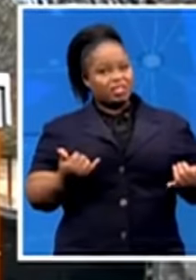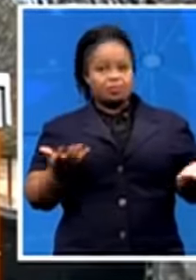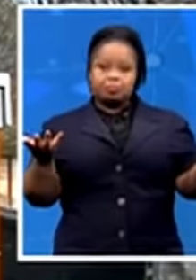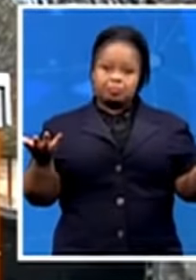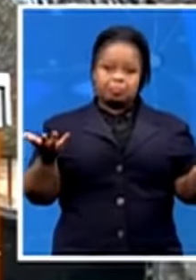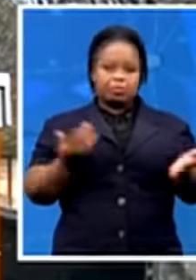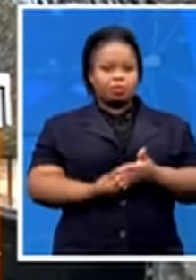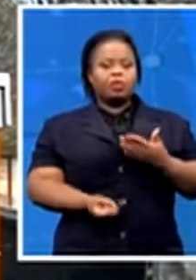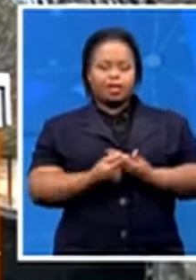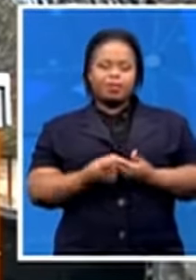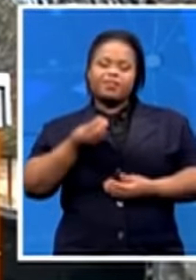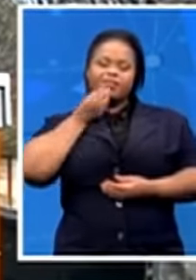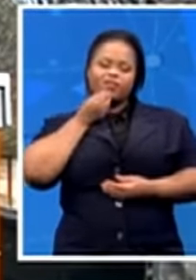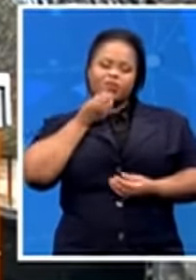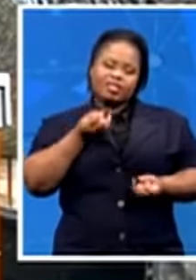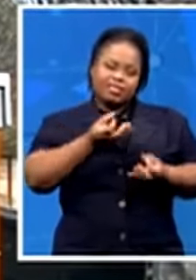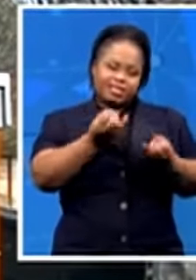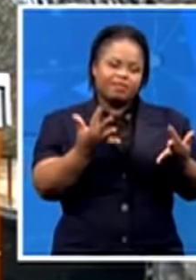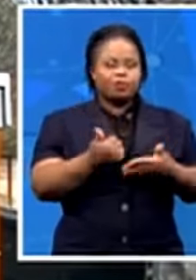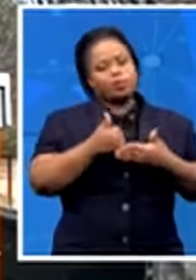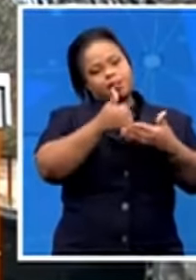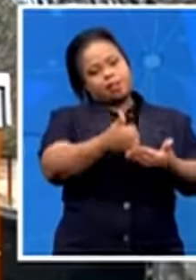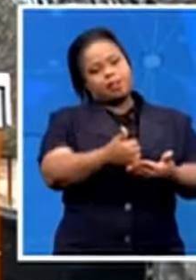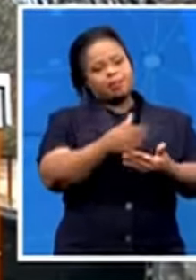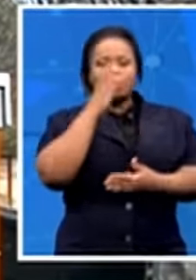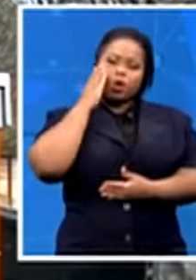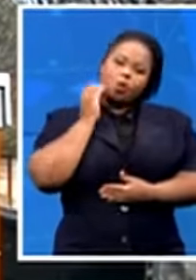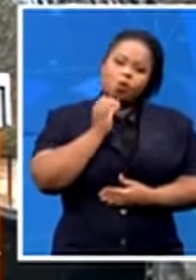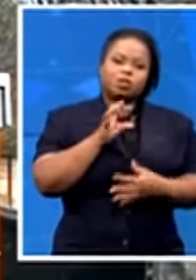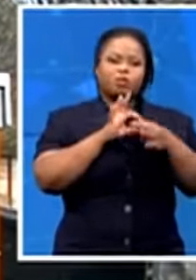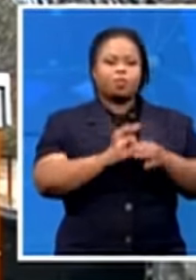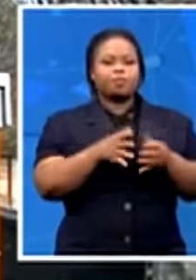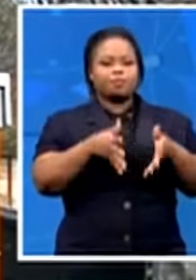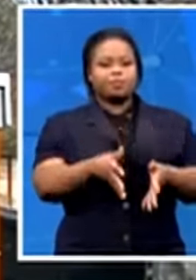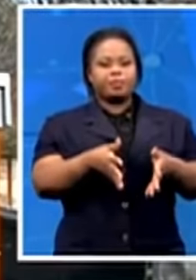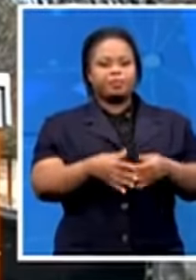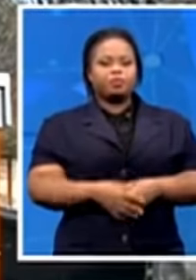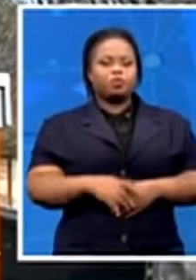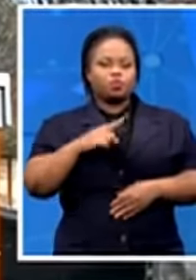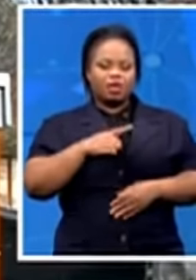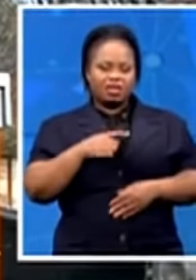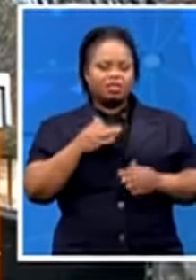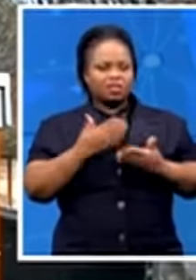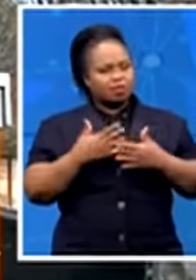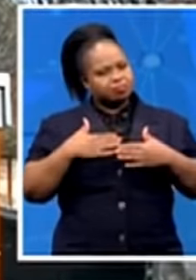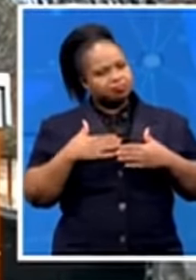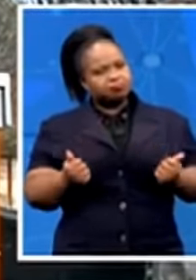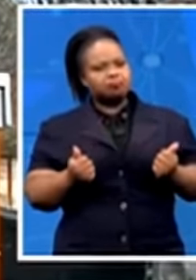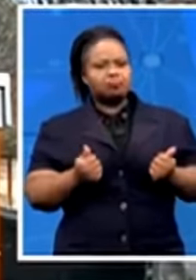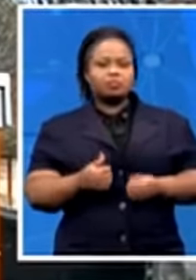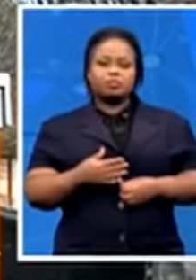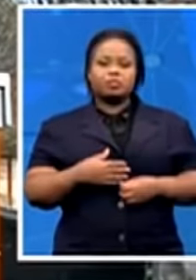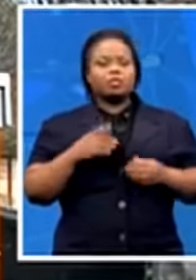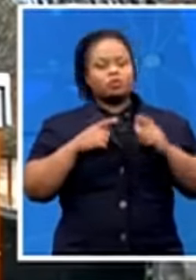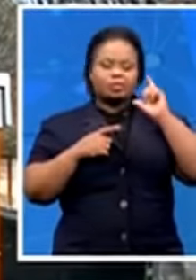help our elderly citizens to keep fit, and to actually go to bed, of